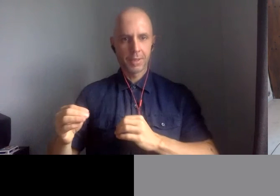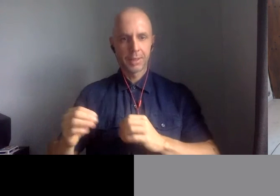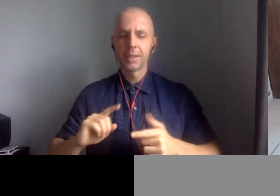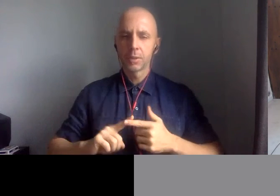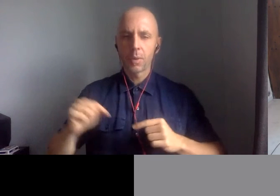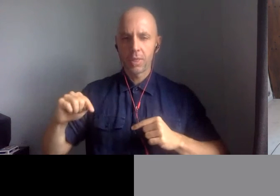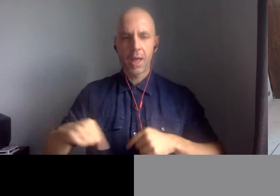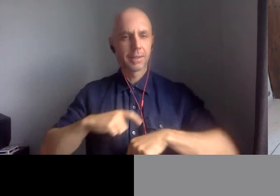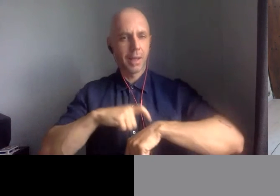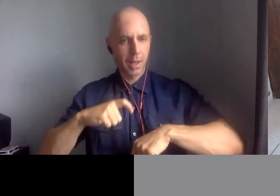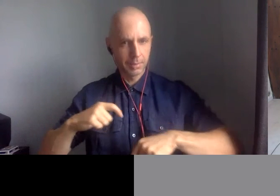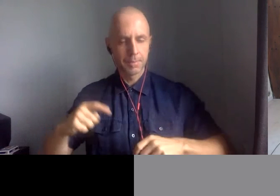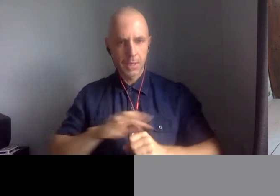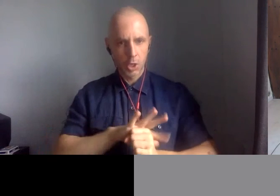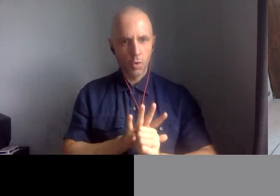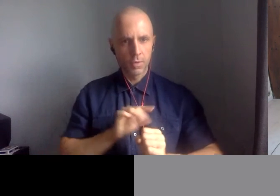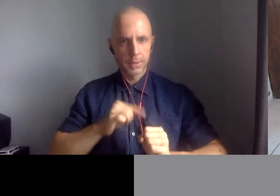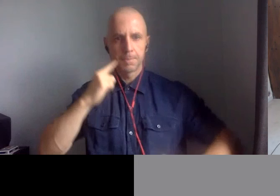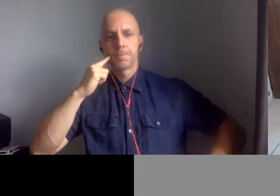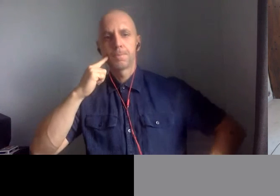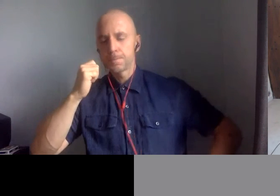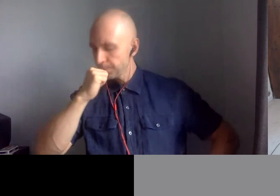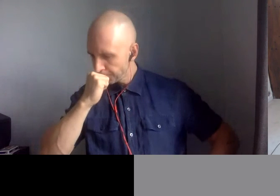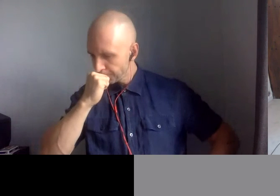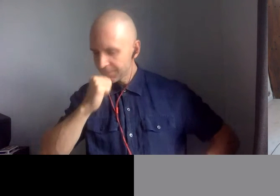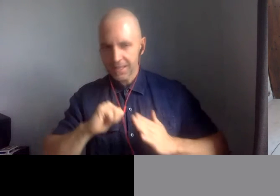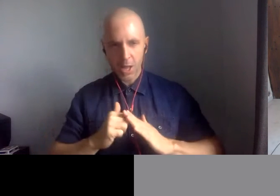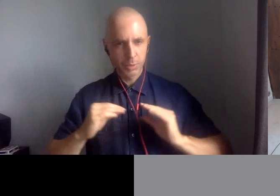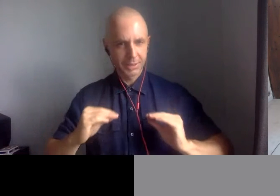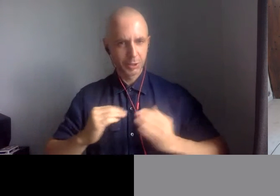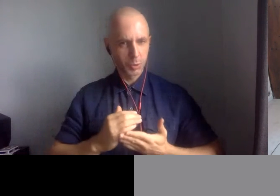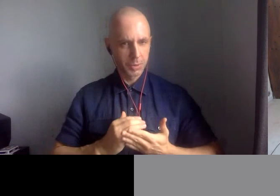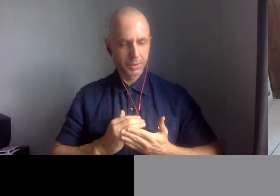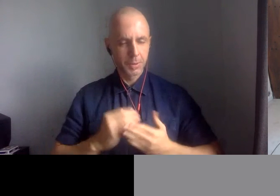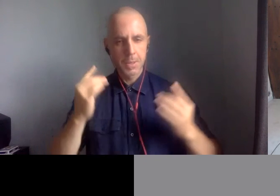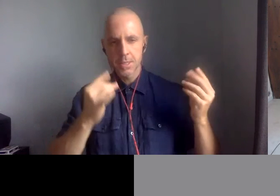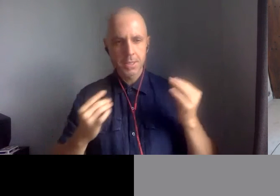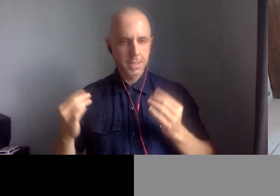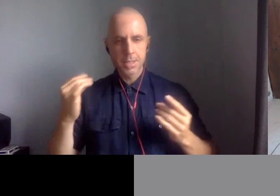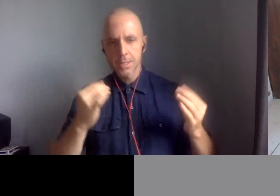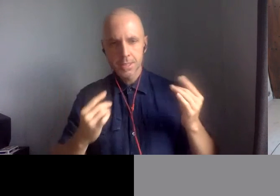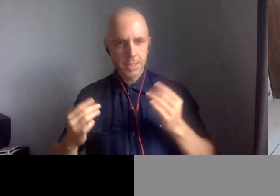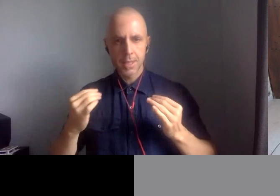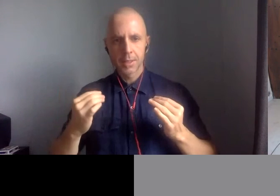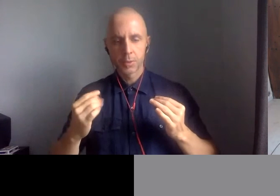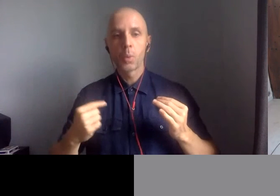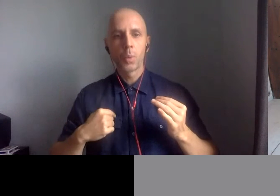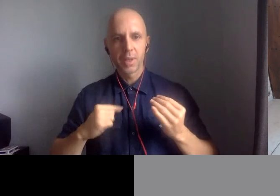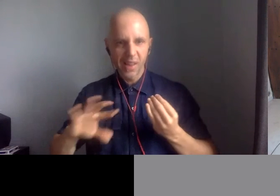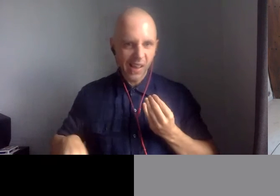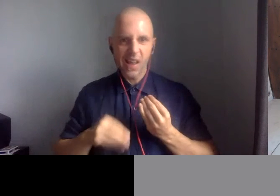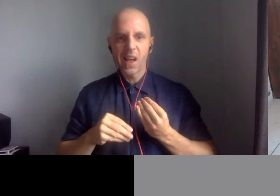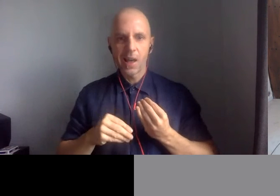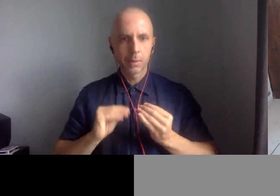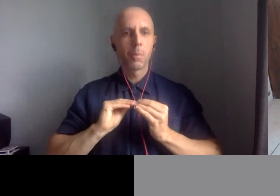make even more use of primary sources, because to offset for the fact that we weren't in the classroom with